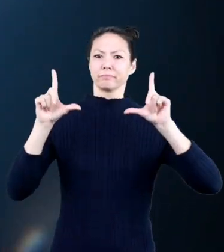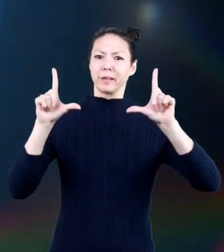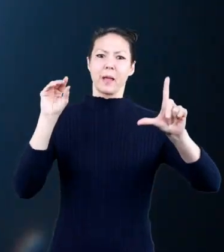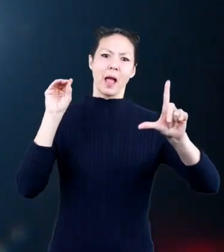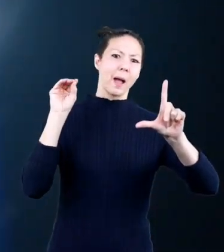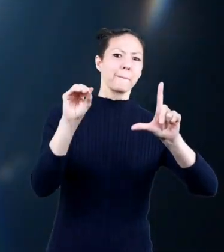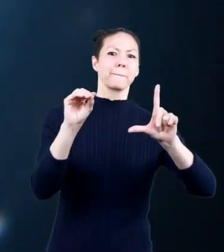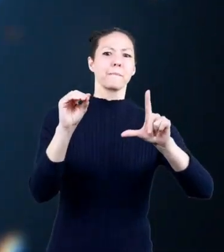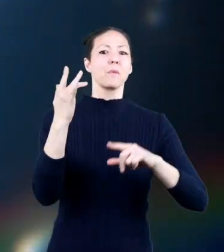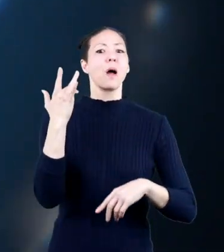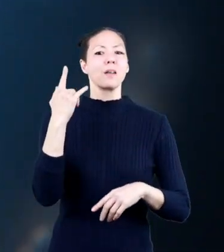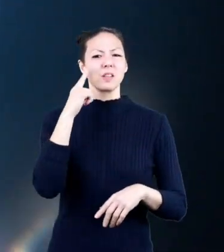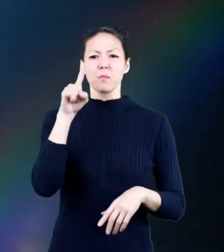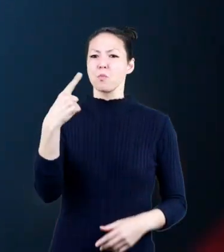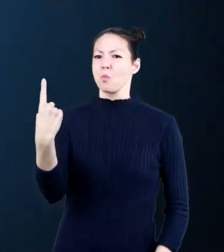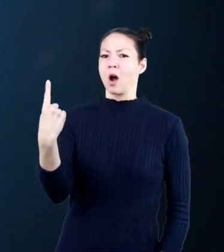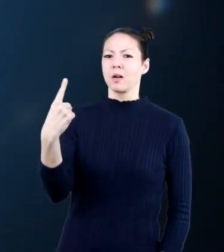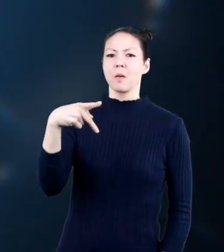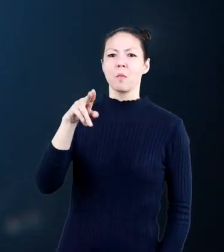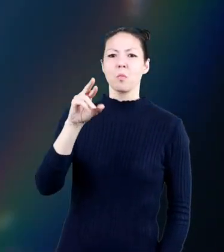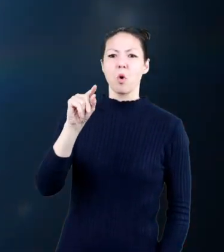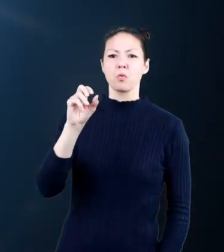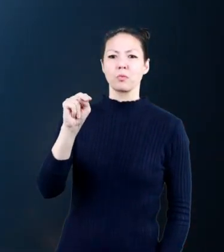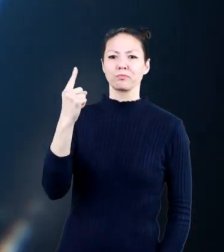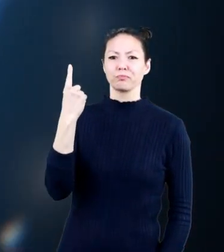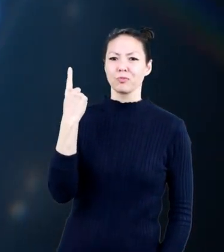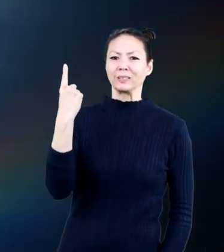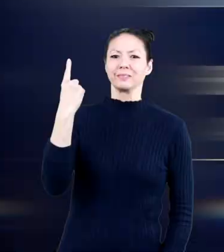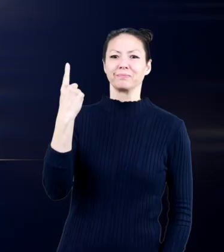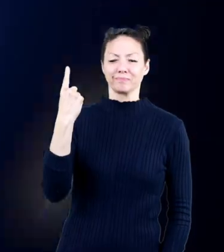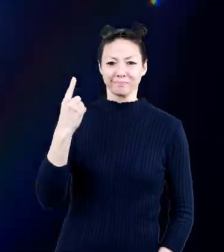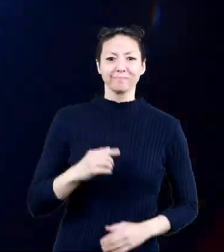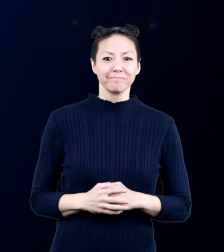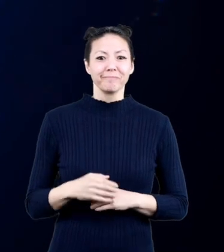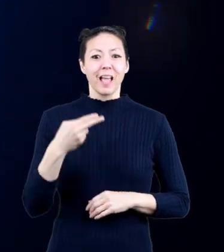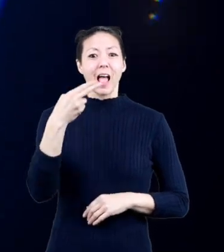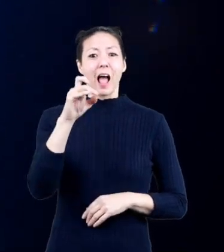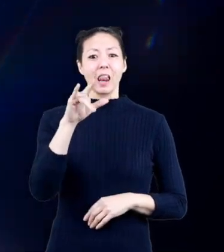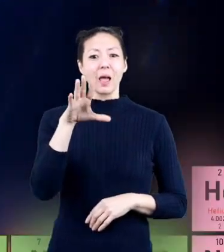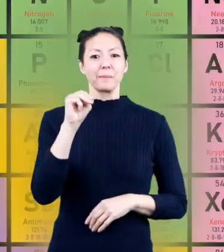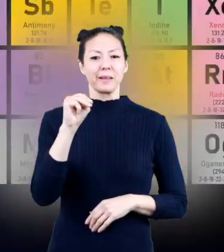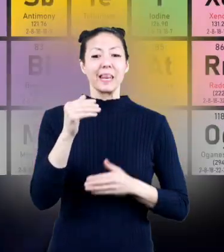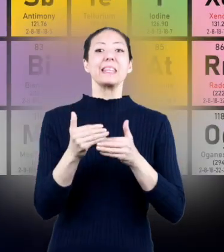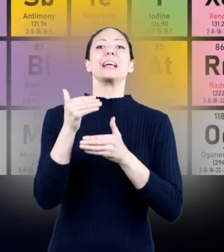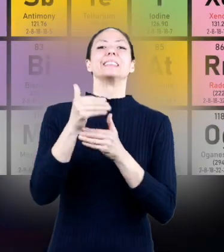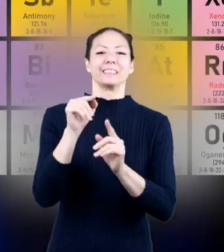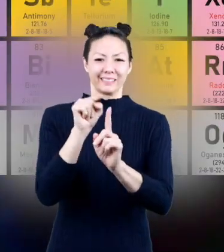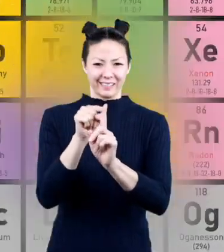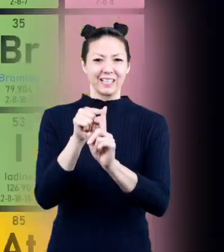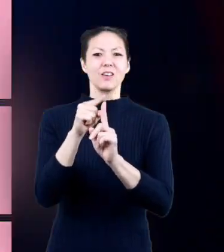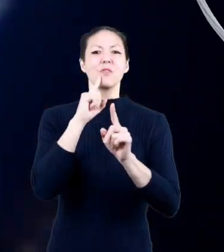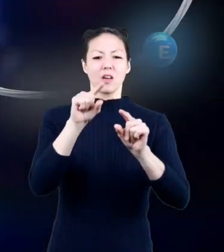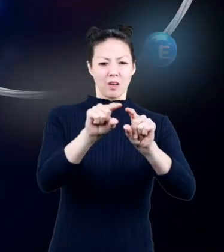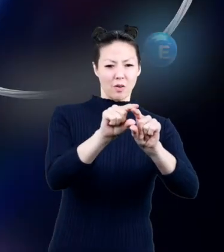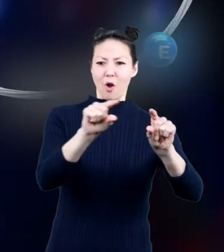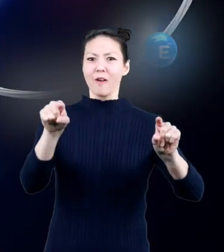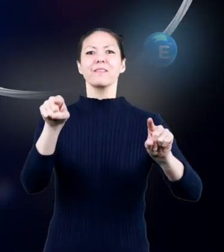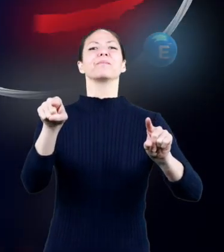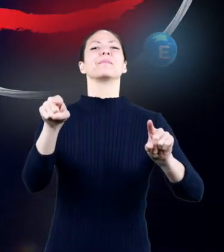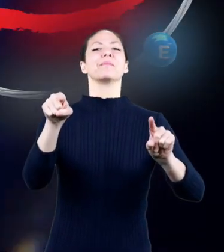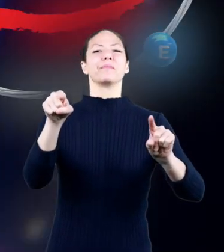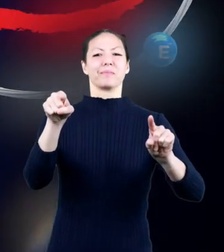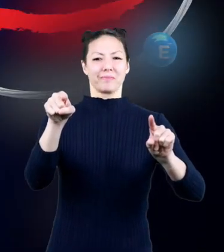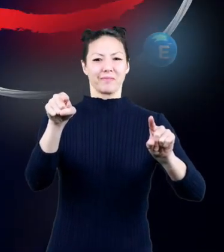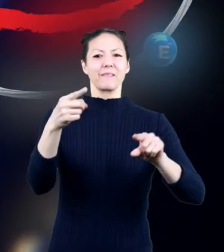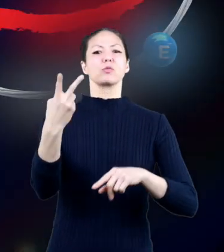periodic table because it has just one proton proton next on that same row you will find helium